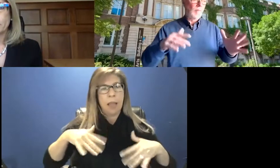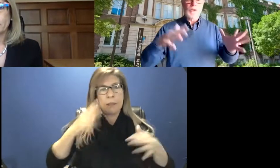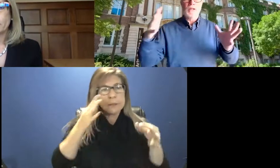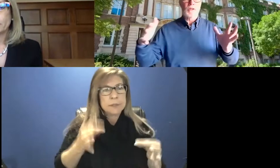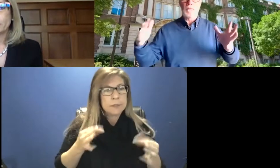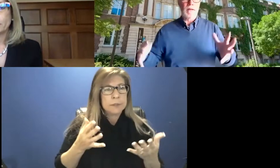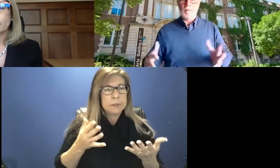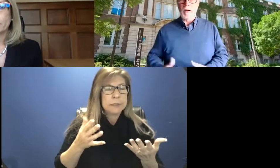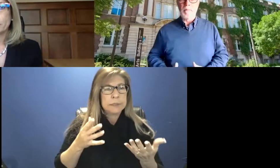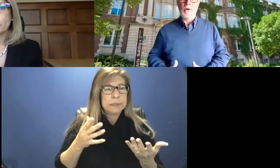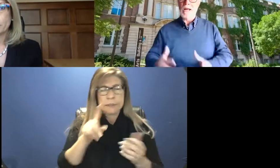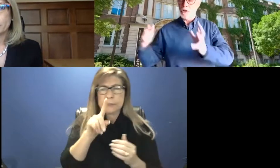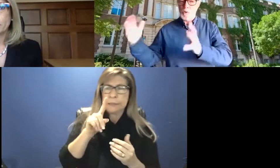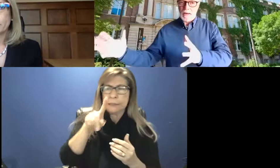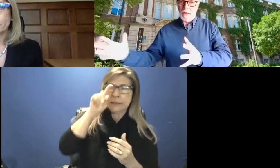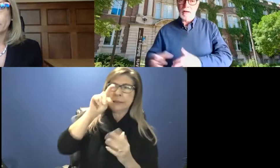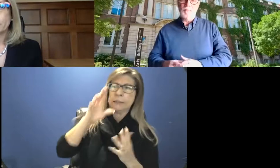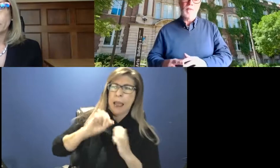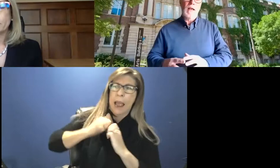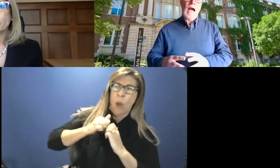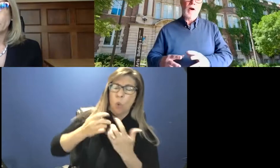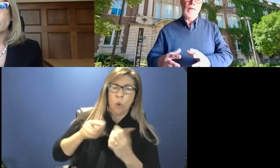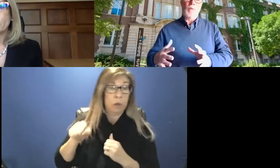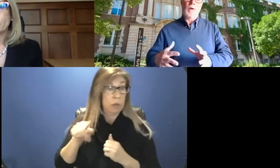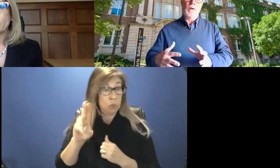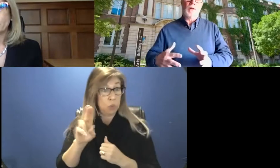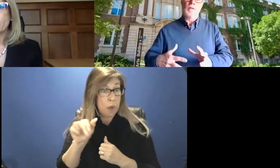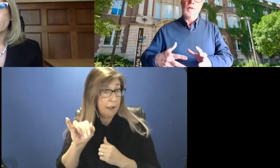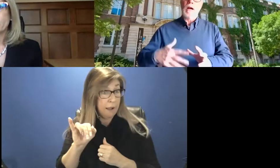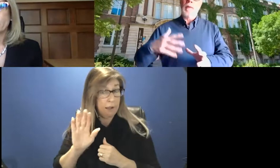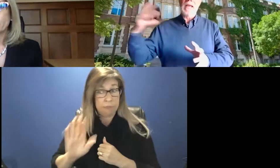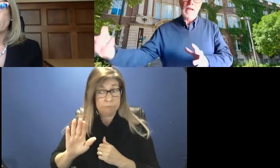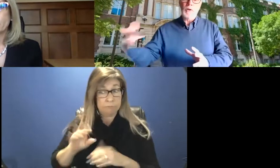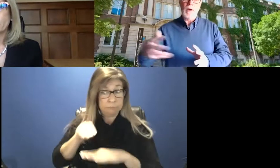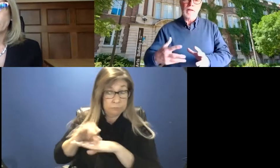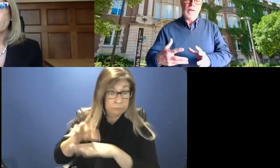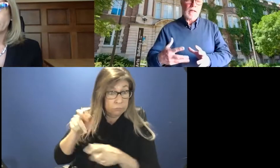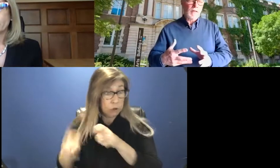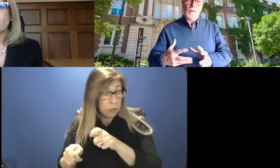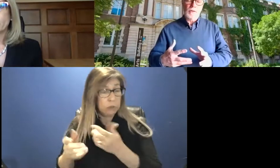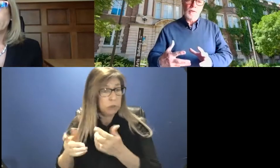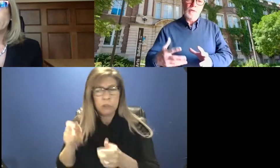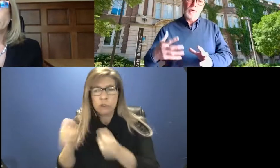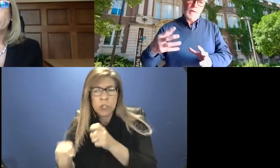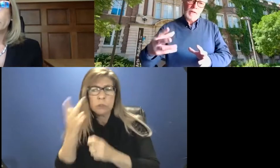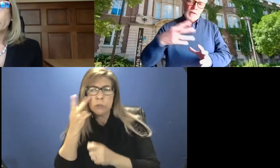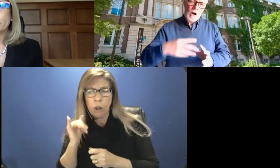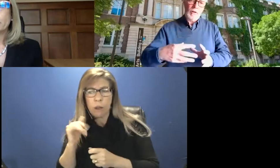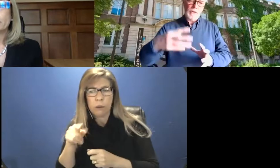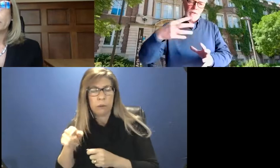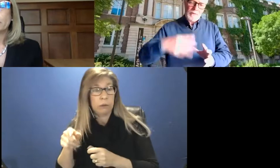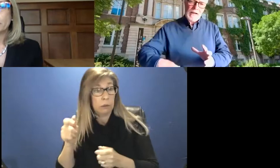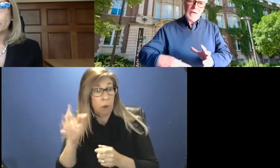um, changes might come about at UAI, how that will, uh, be integrated into the